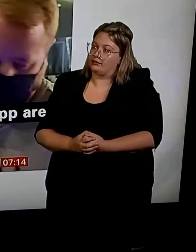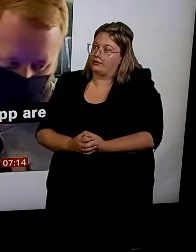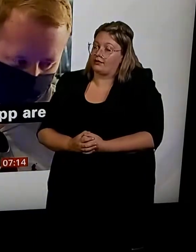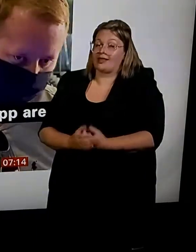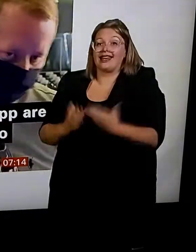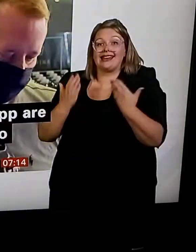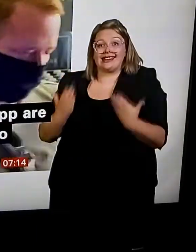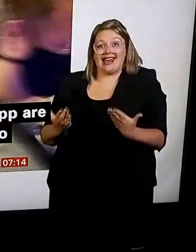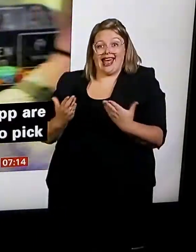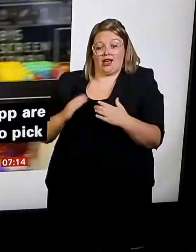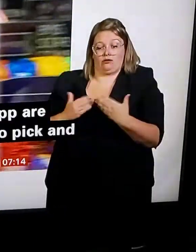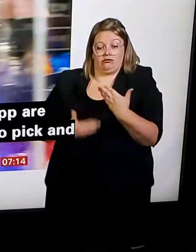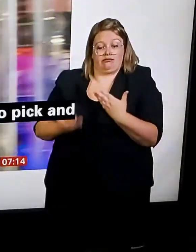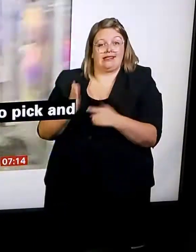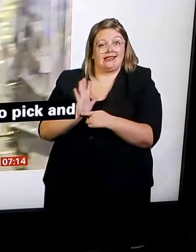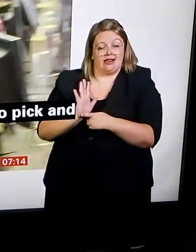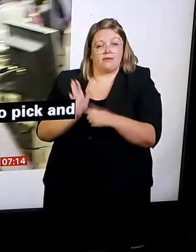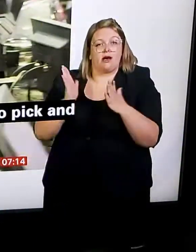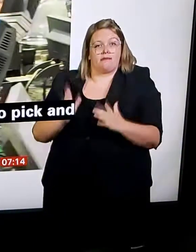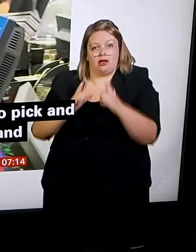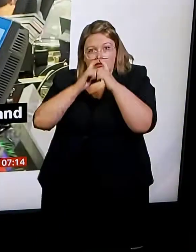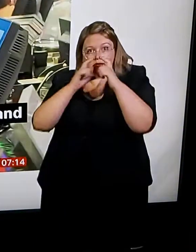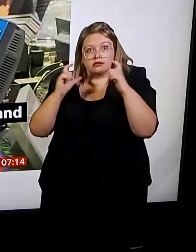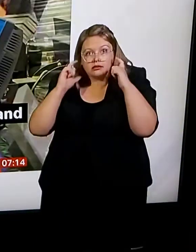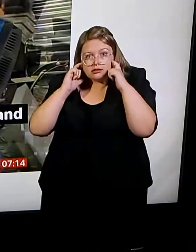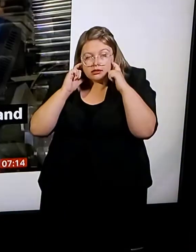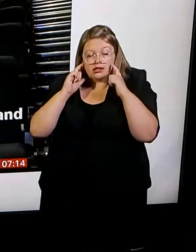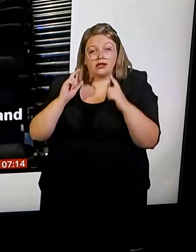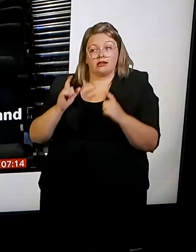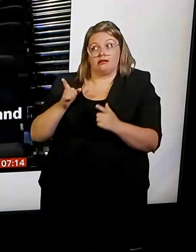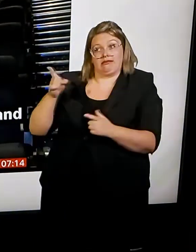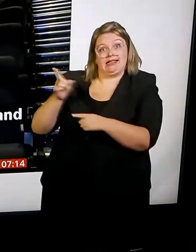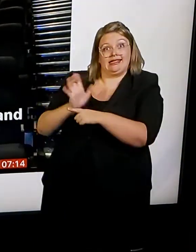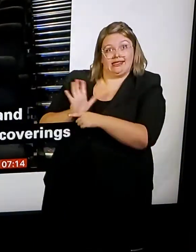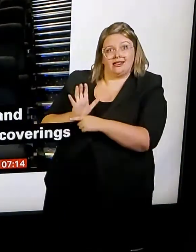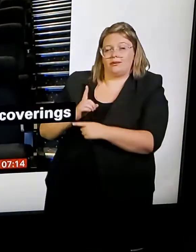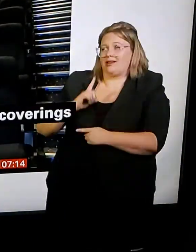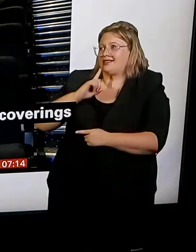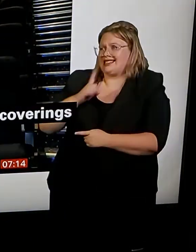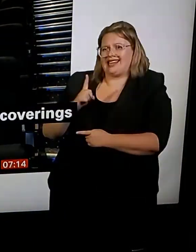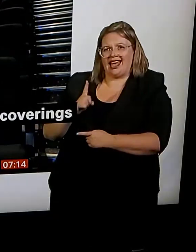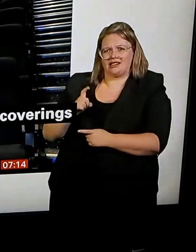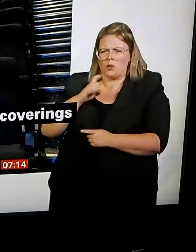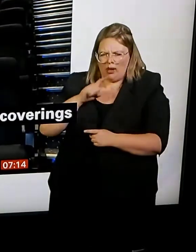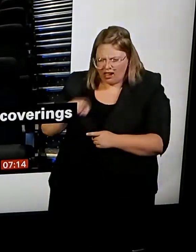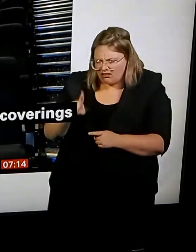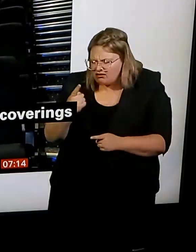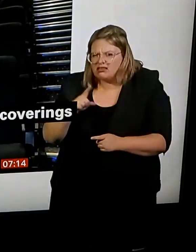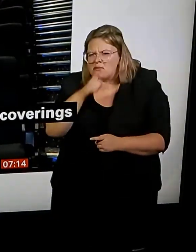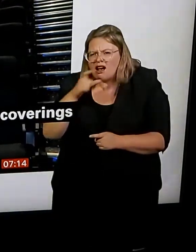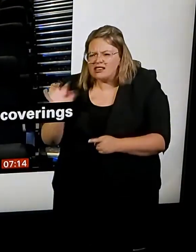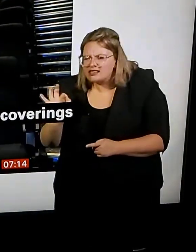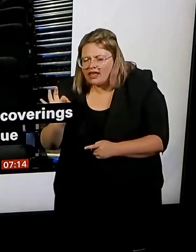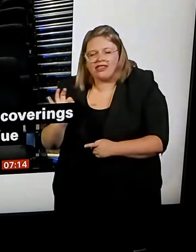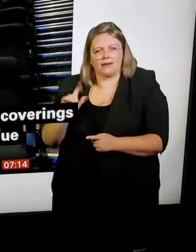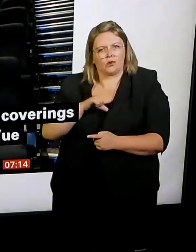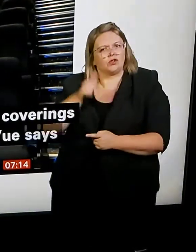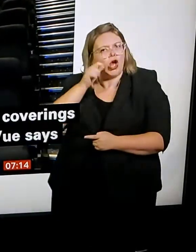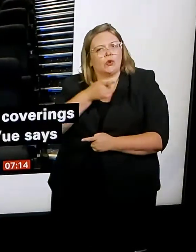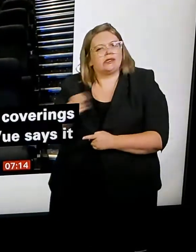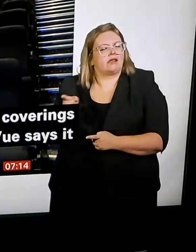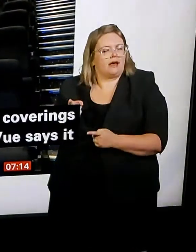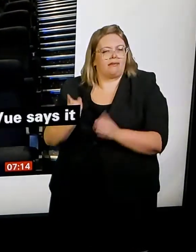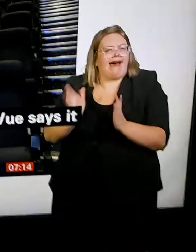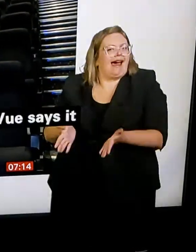arriving because of pressures on quarantine, the airlines have actually been forced to discriminate against the